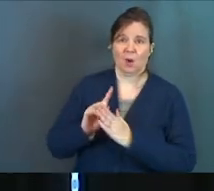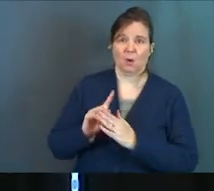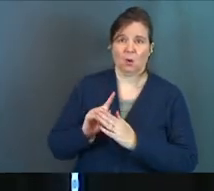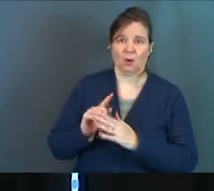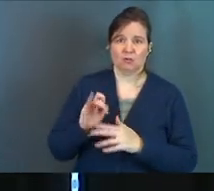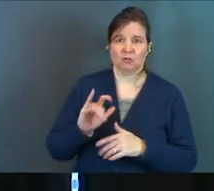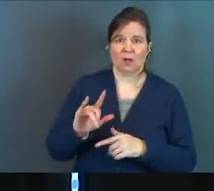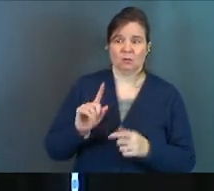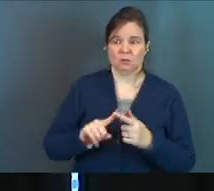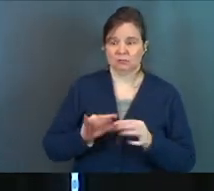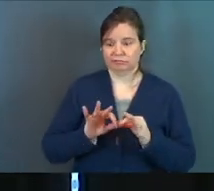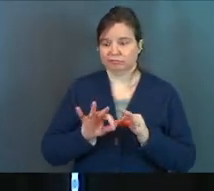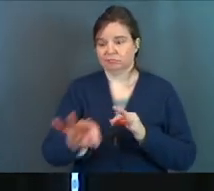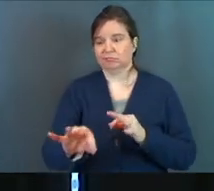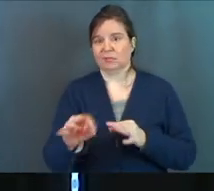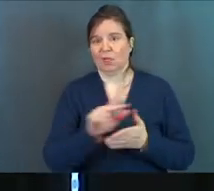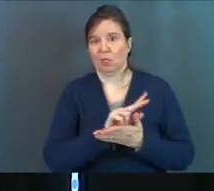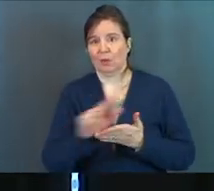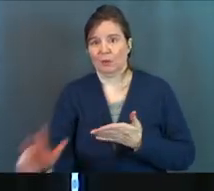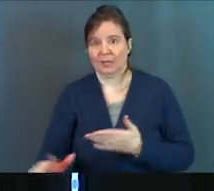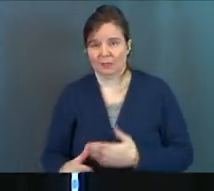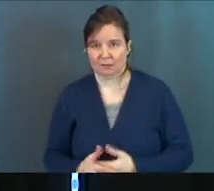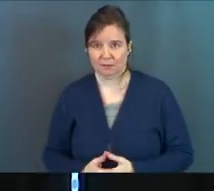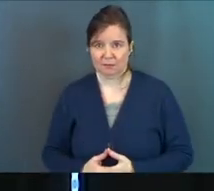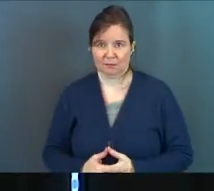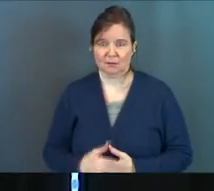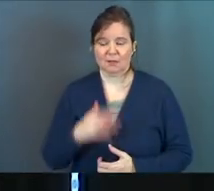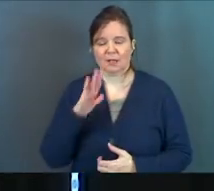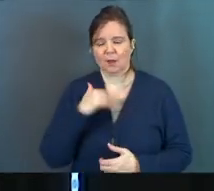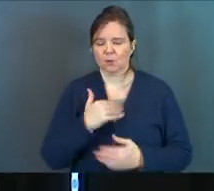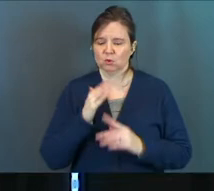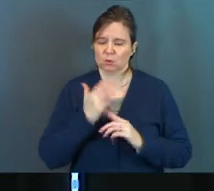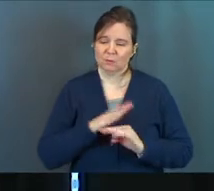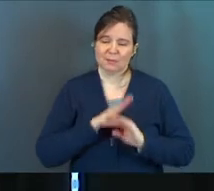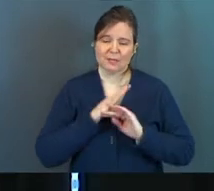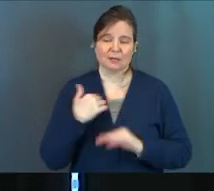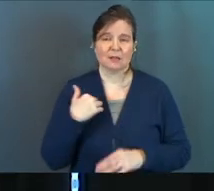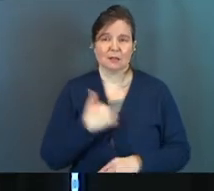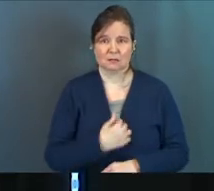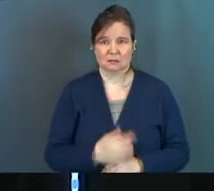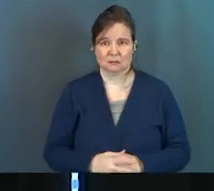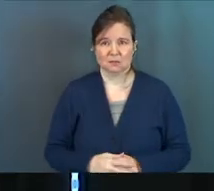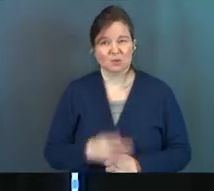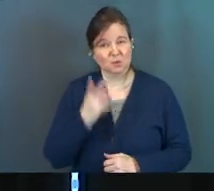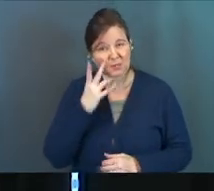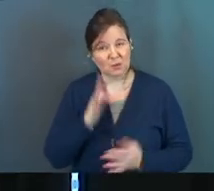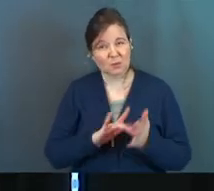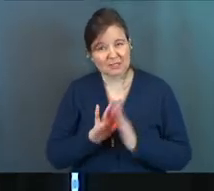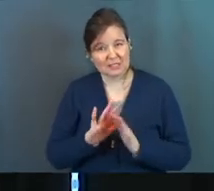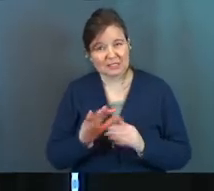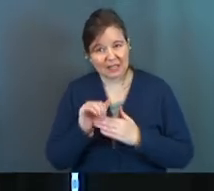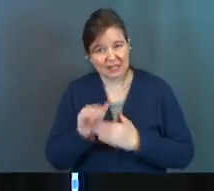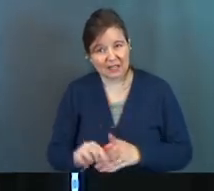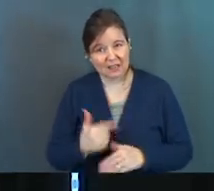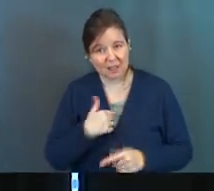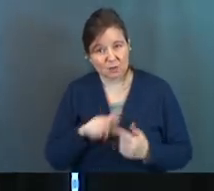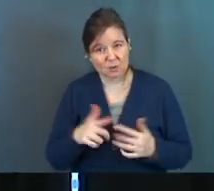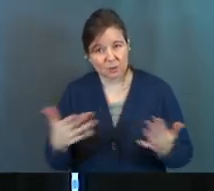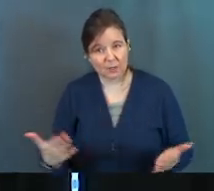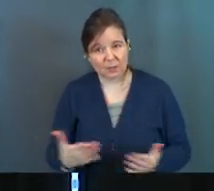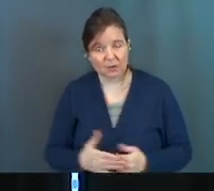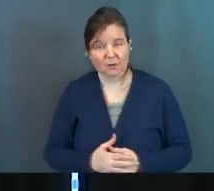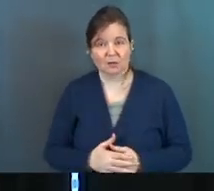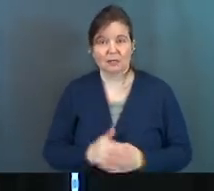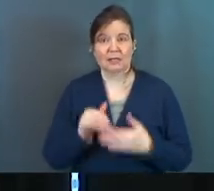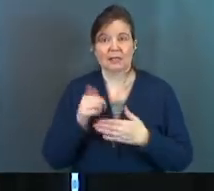trial to a three-week? God, would you protect us? Do you see what Jesus is leading us to here?